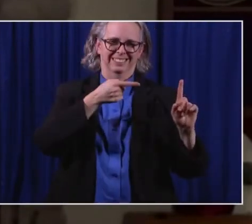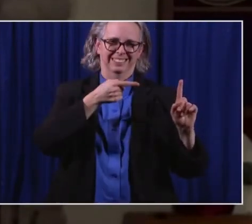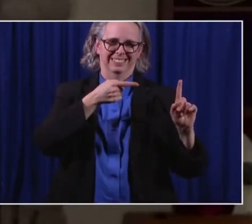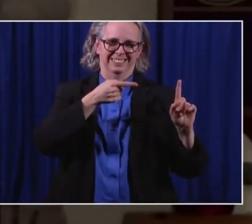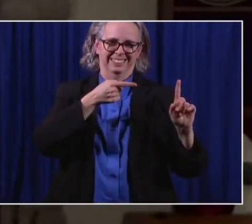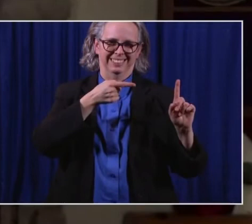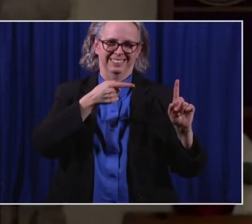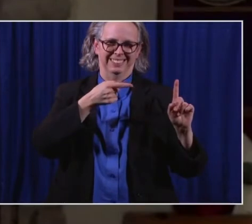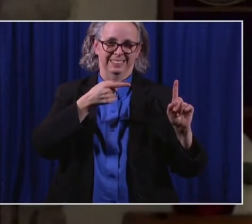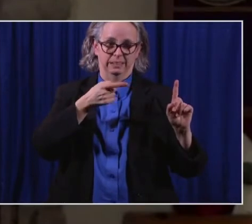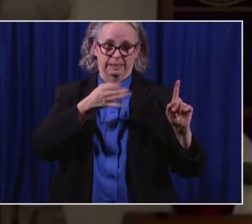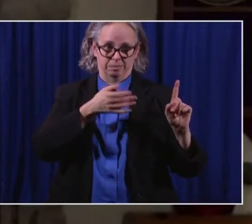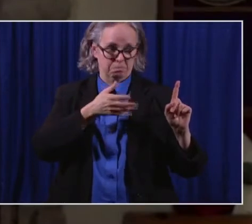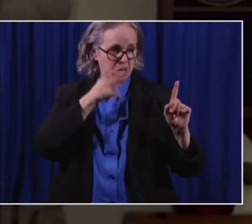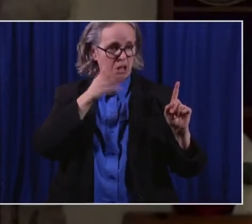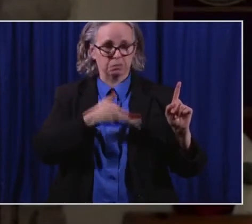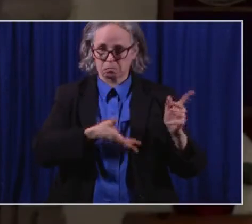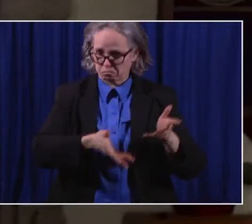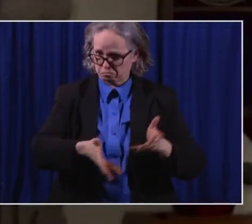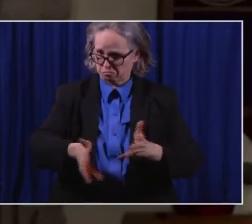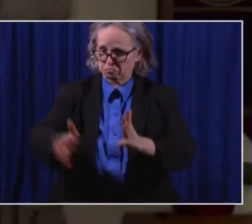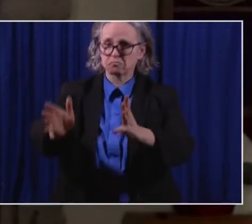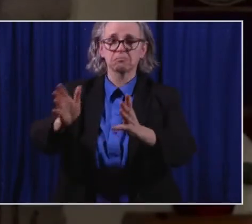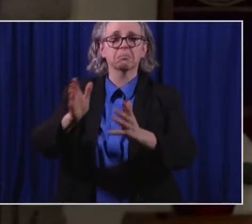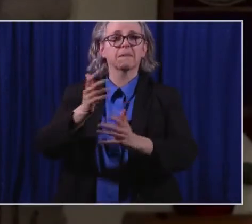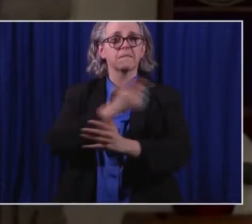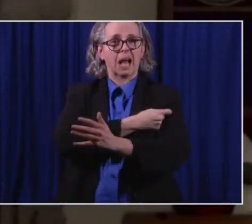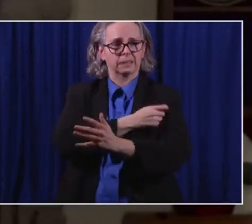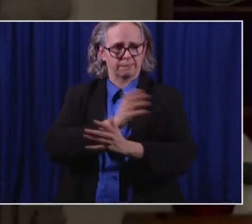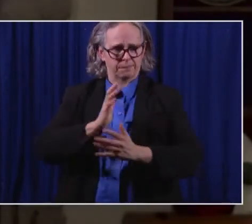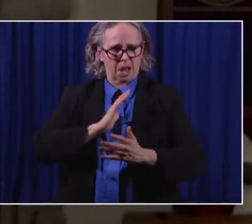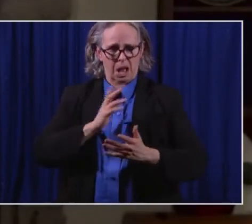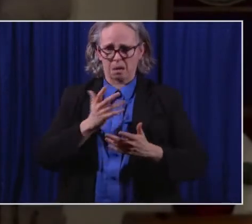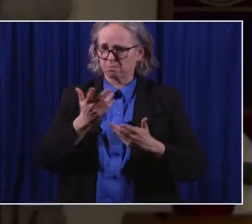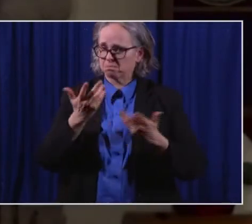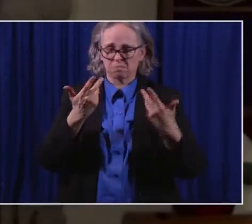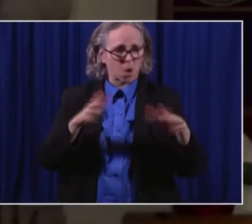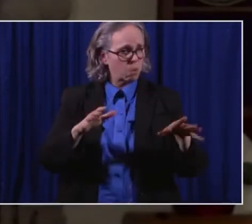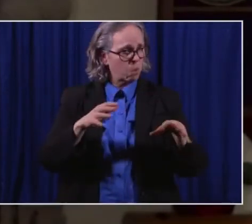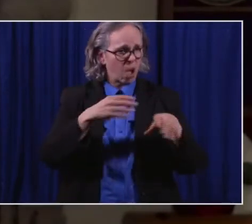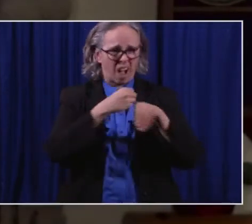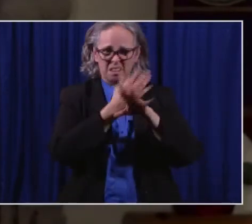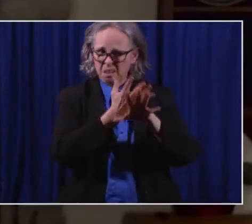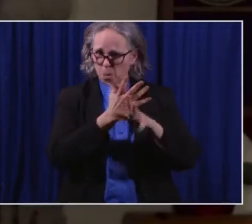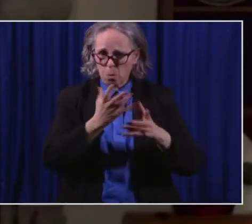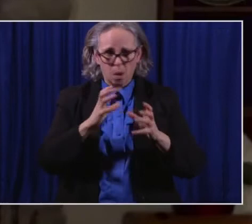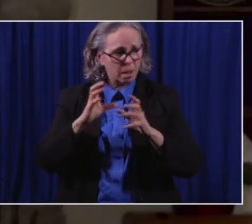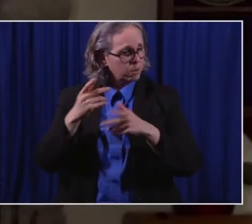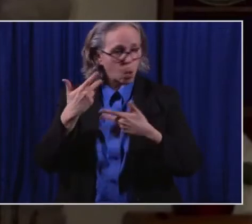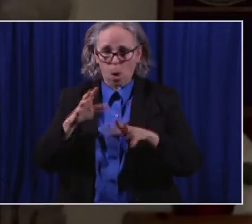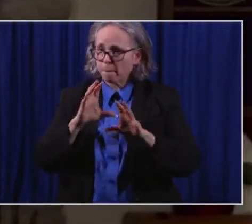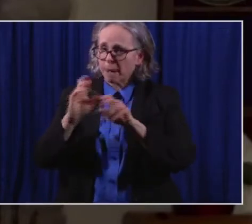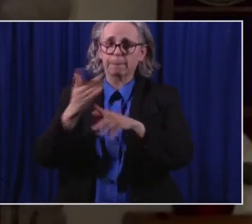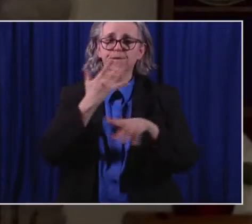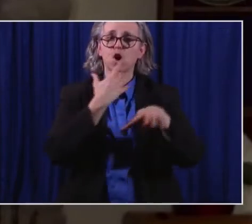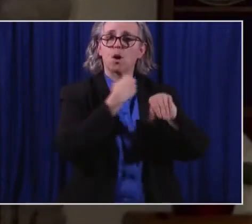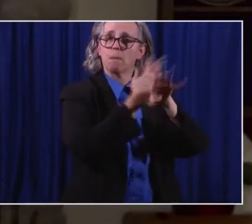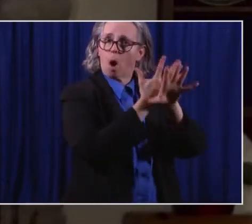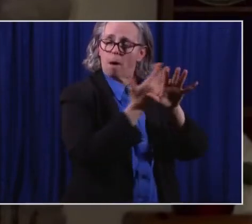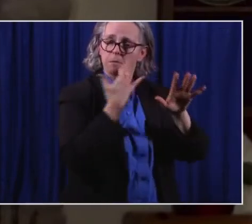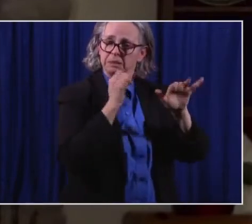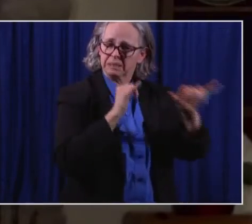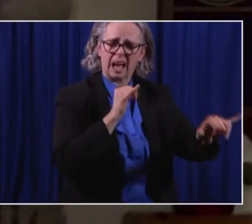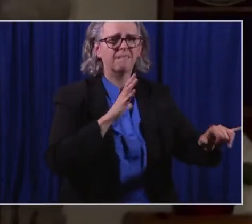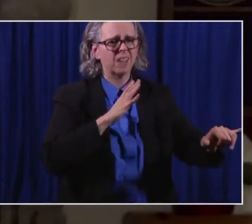child's better off remote. That's fully fully, fully That's fine. Parents know what is best for